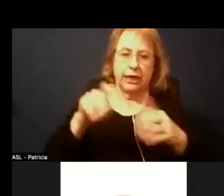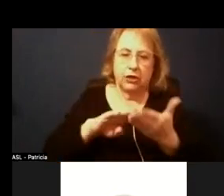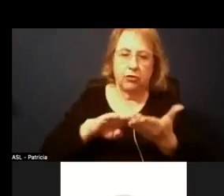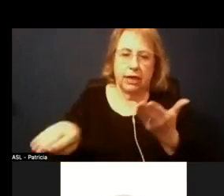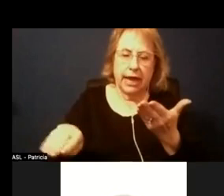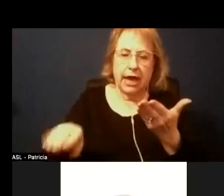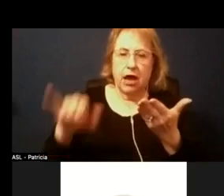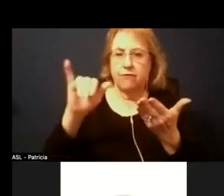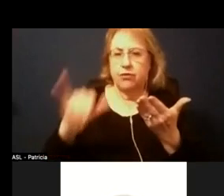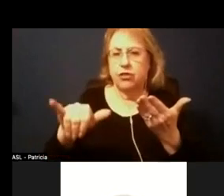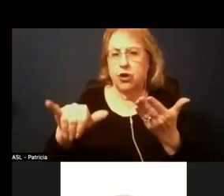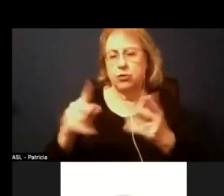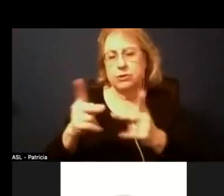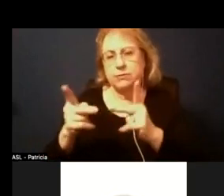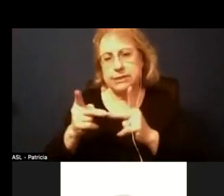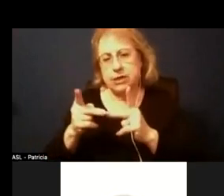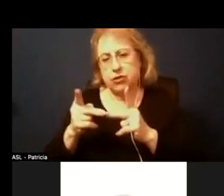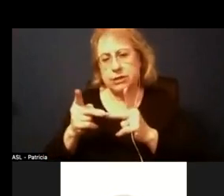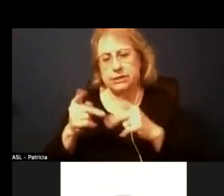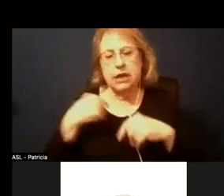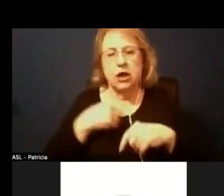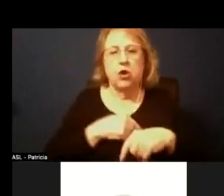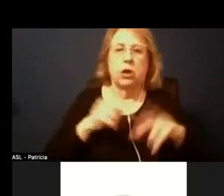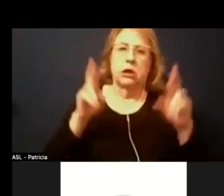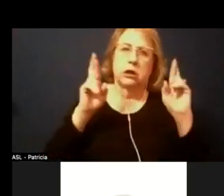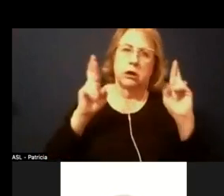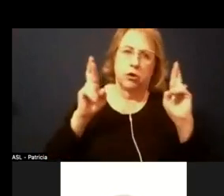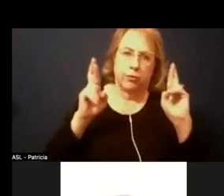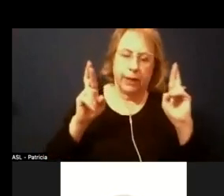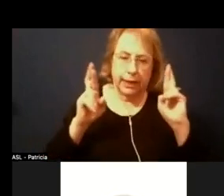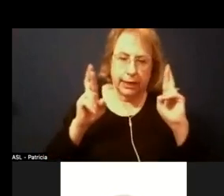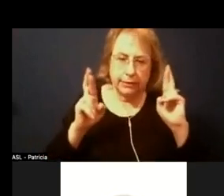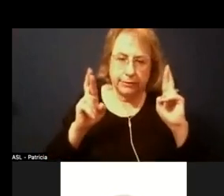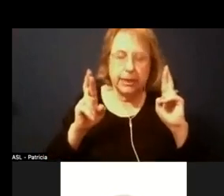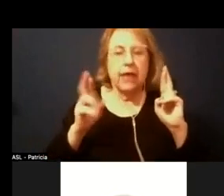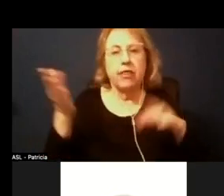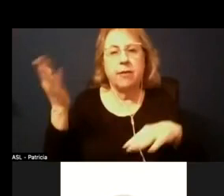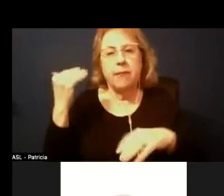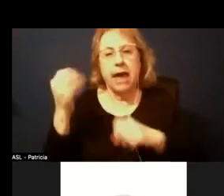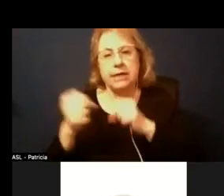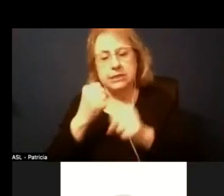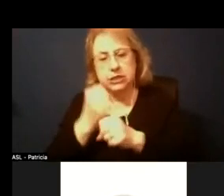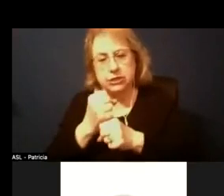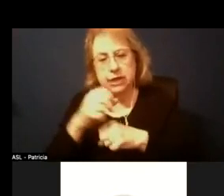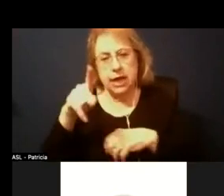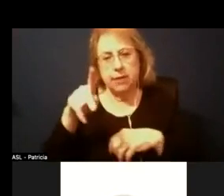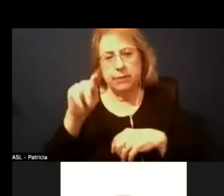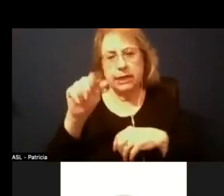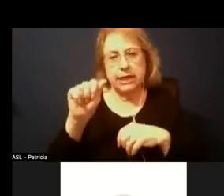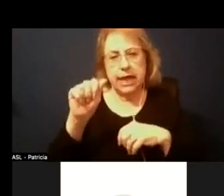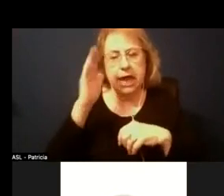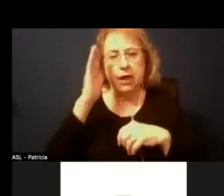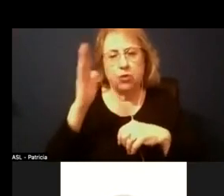those positions um we're really hoping um as in past years that the pta is going to be able to fund